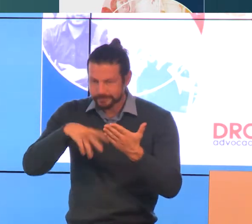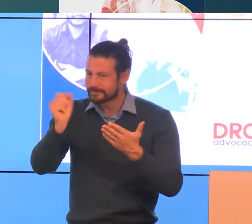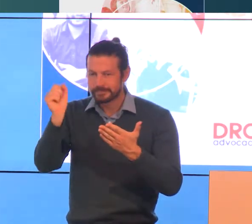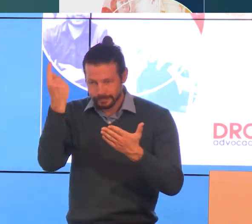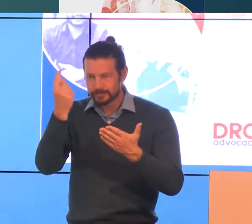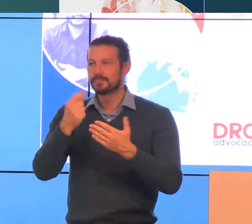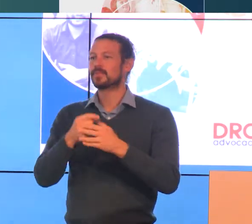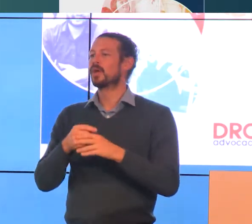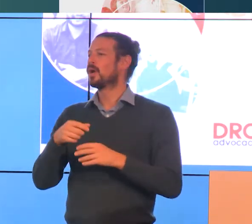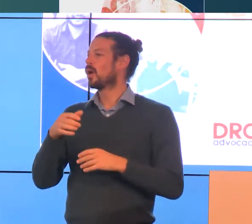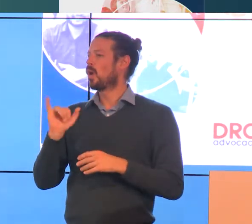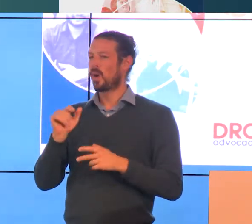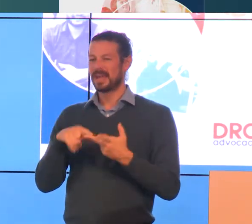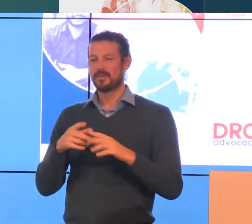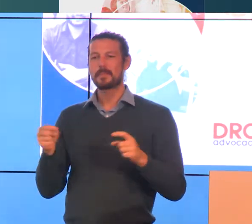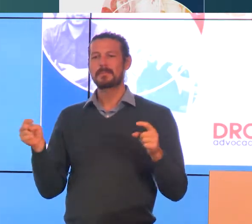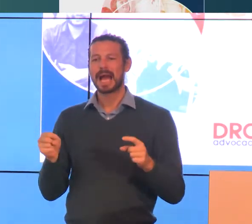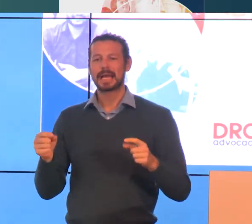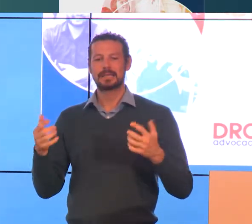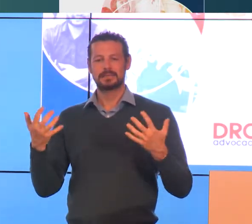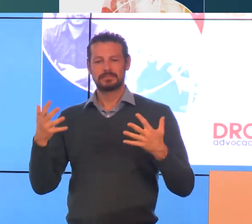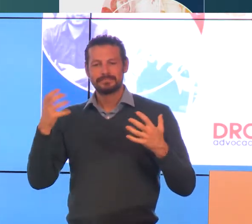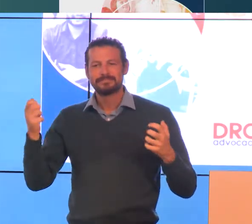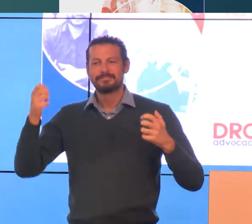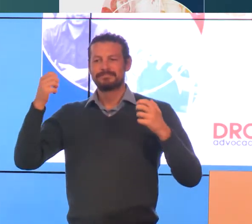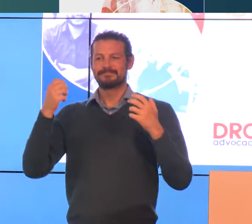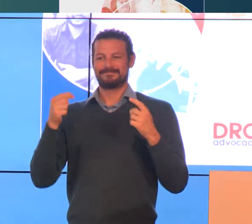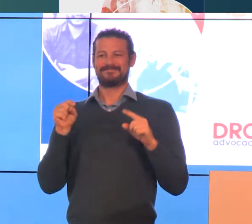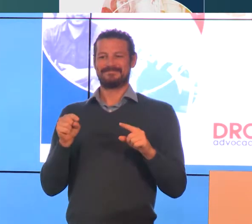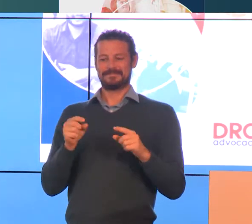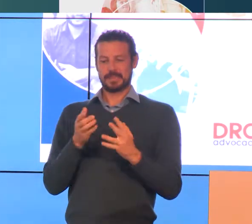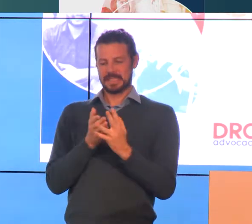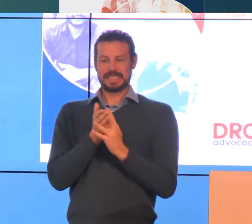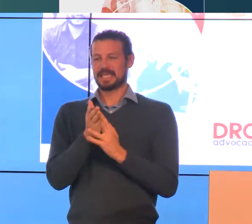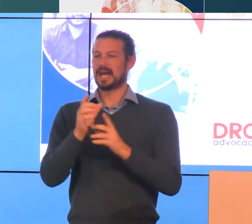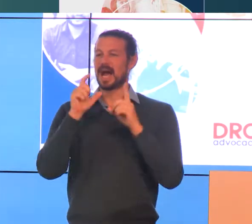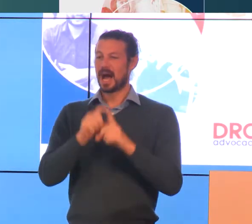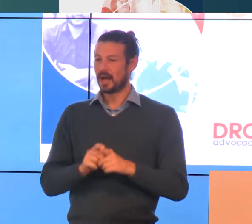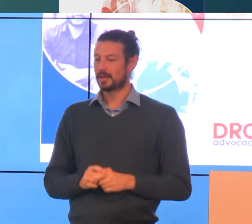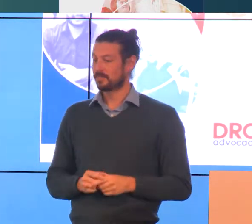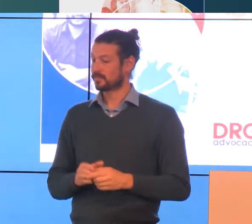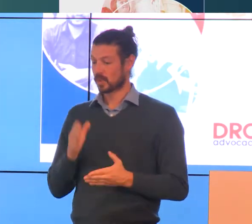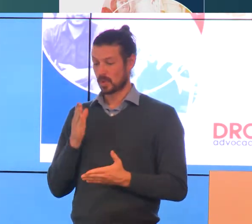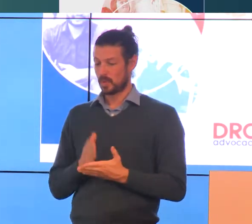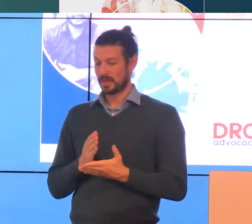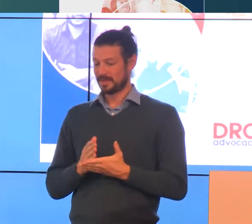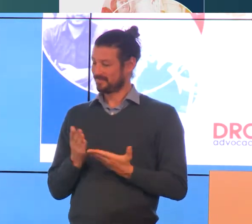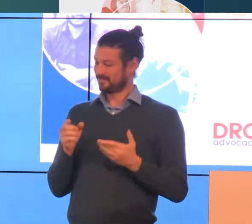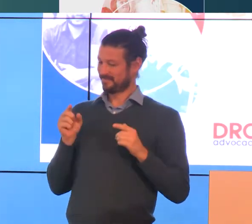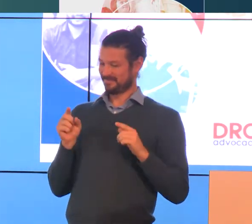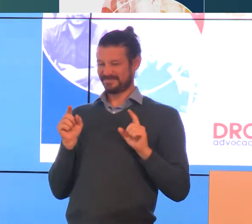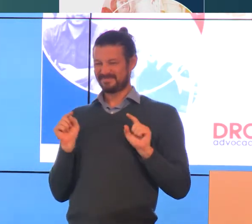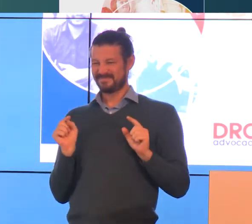who are experiencing pain and stress. It's not a situation anyone wants to find themselves in,